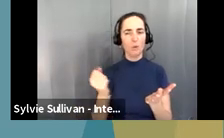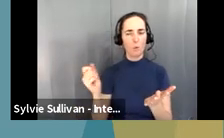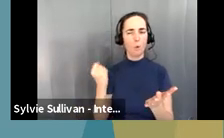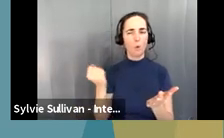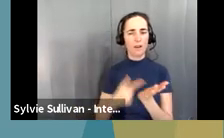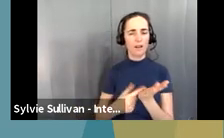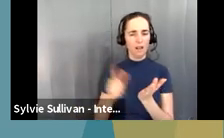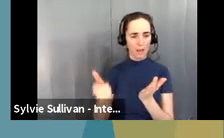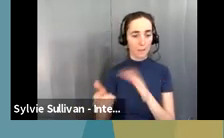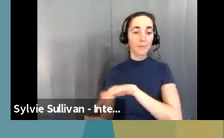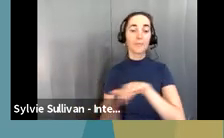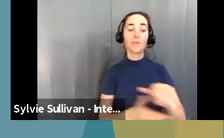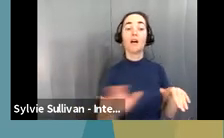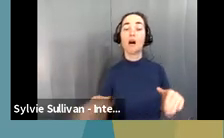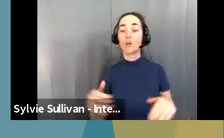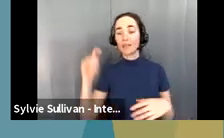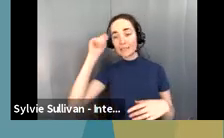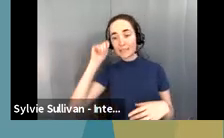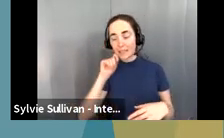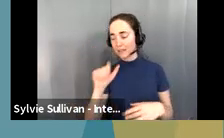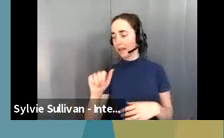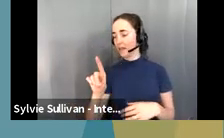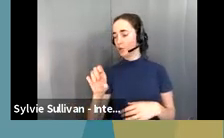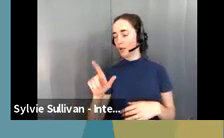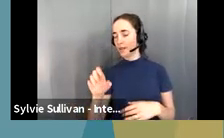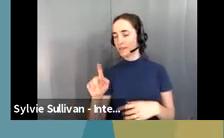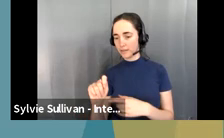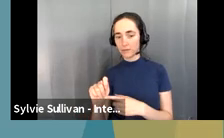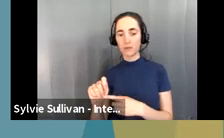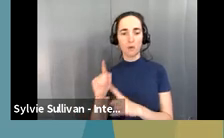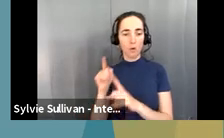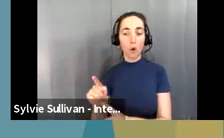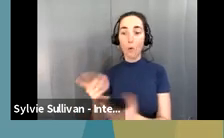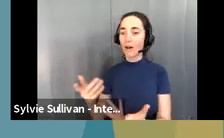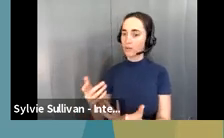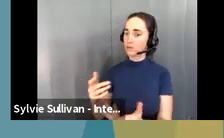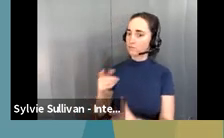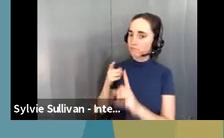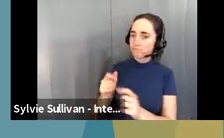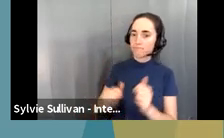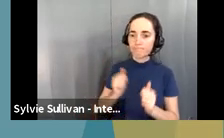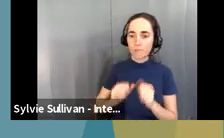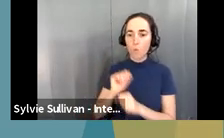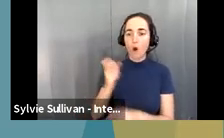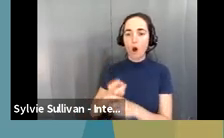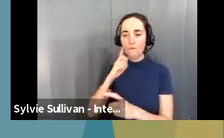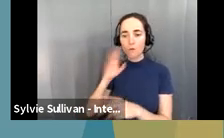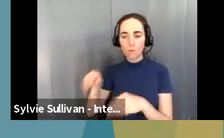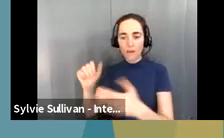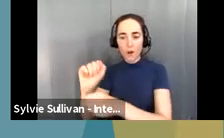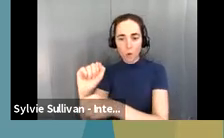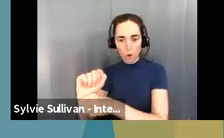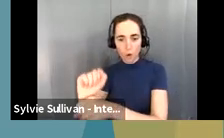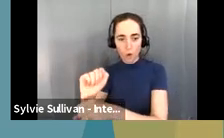our employment initiatives are really, um, we're really proud of those. So, we have worked very closely with, um,